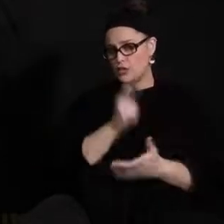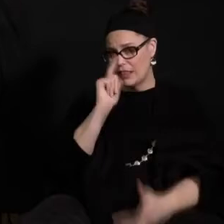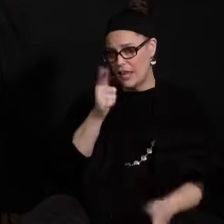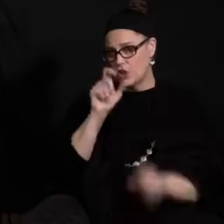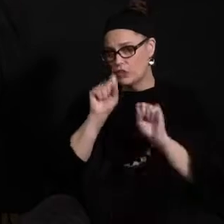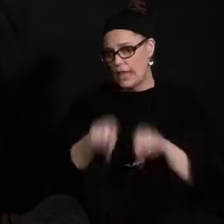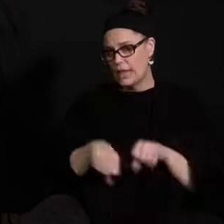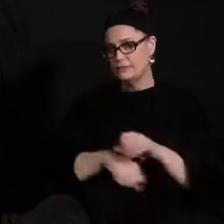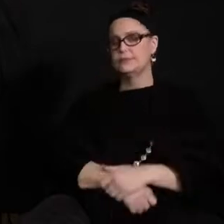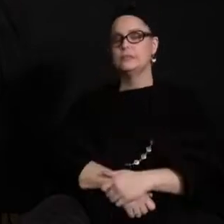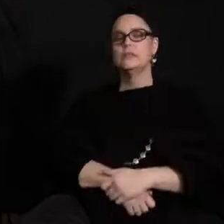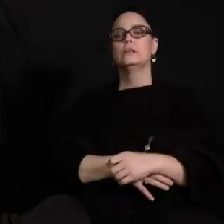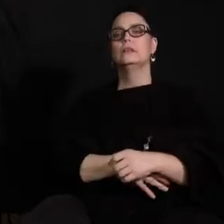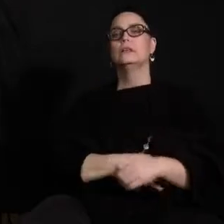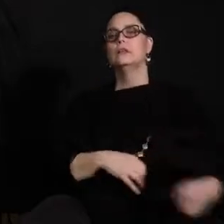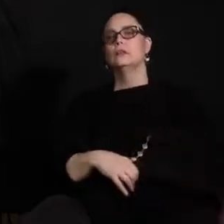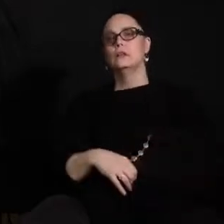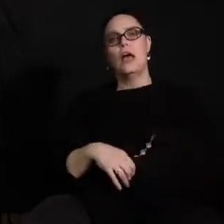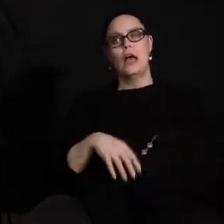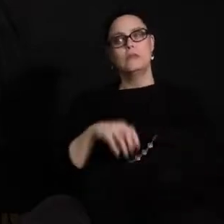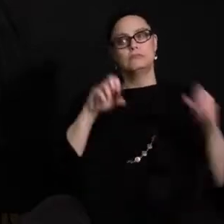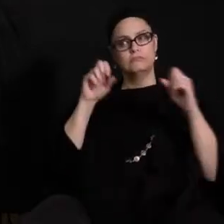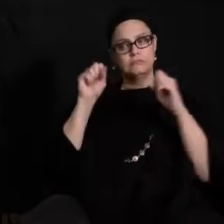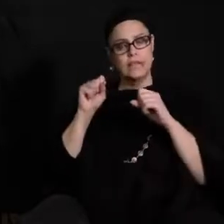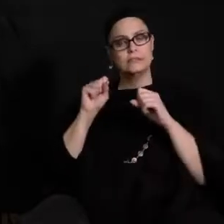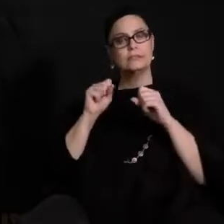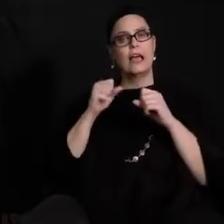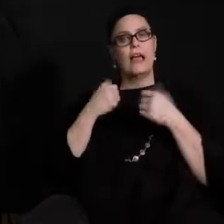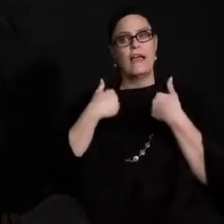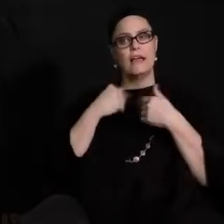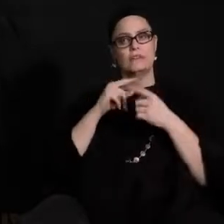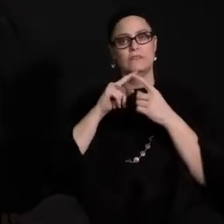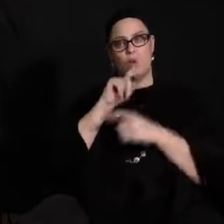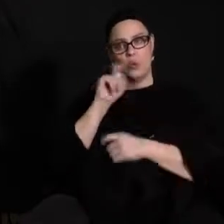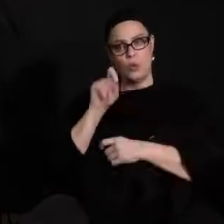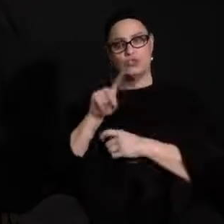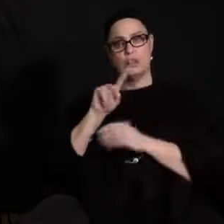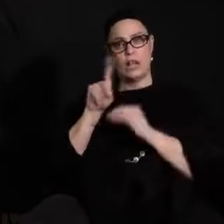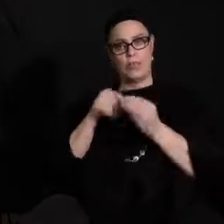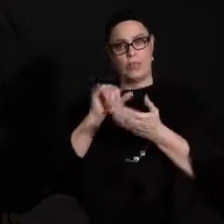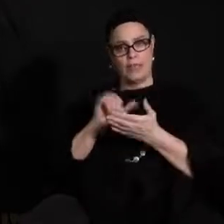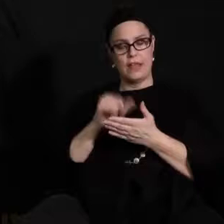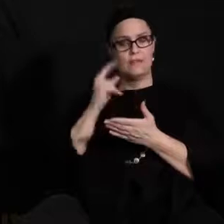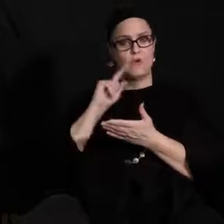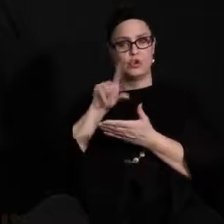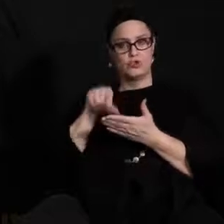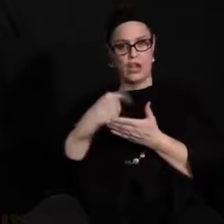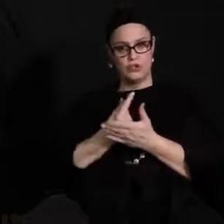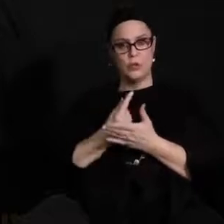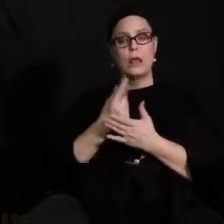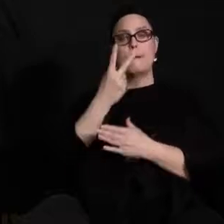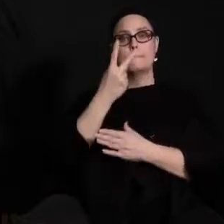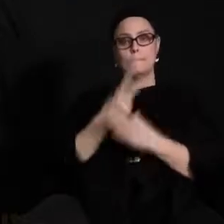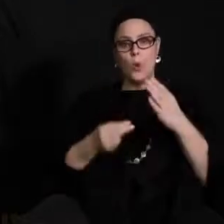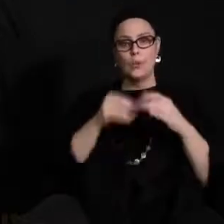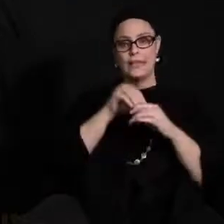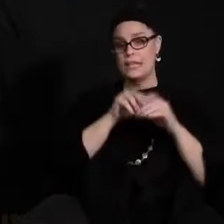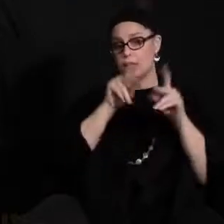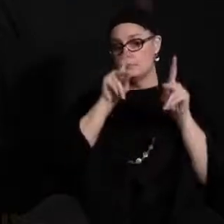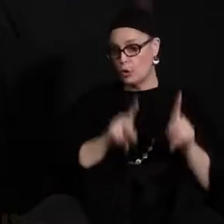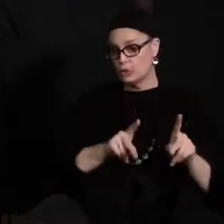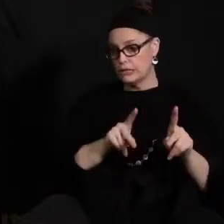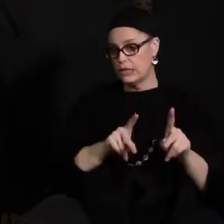uh josh uh answering the question for you regarding uh graduation at the present moment both for in-person and virtual